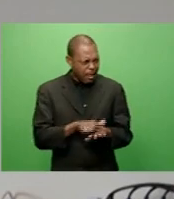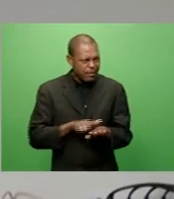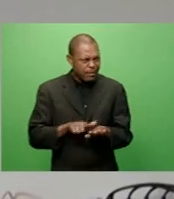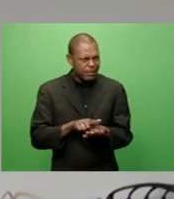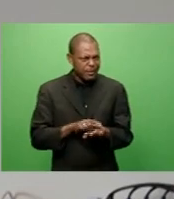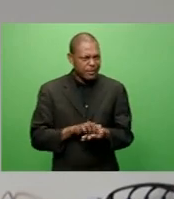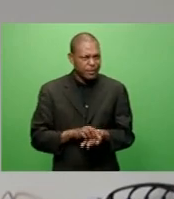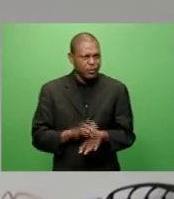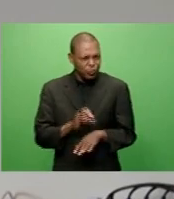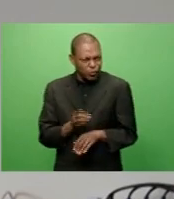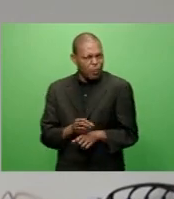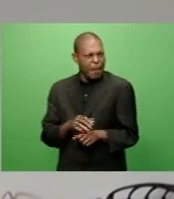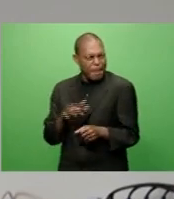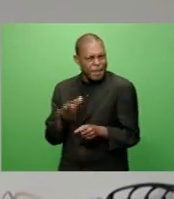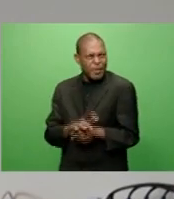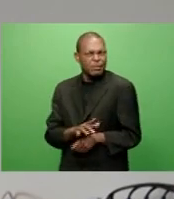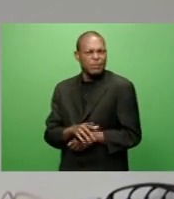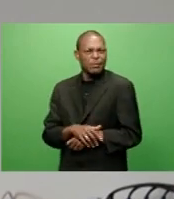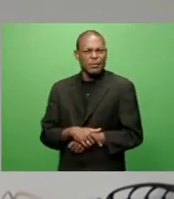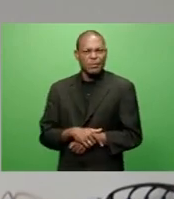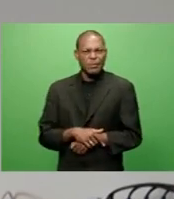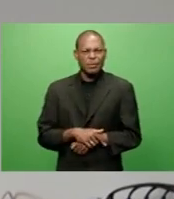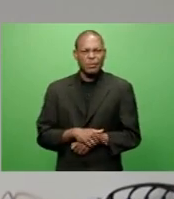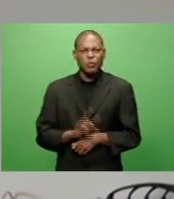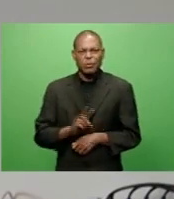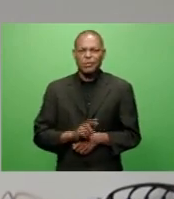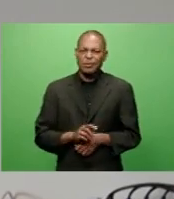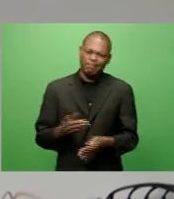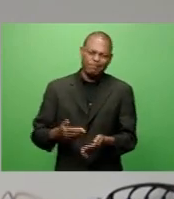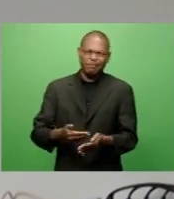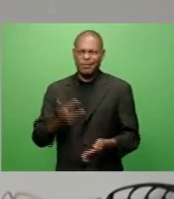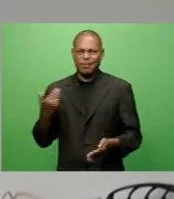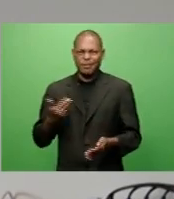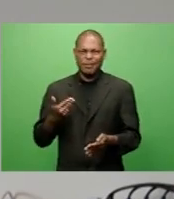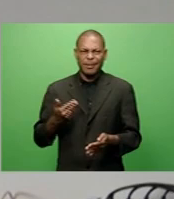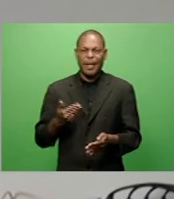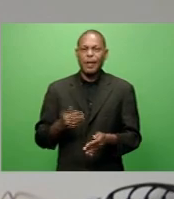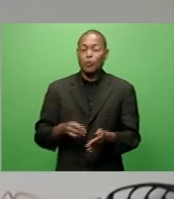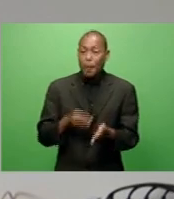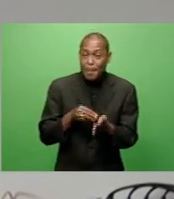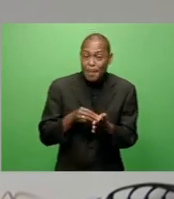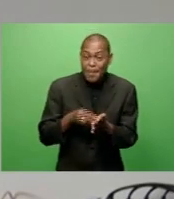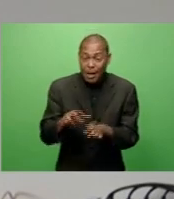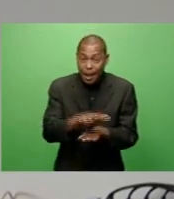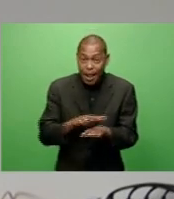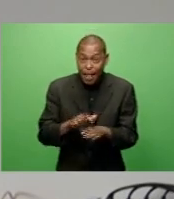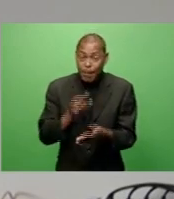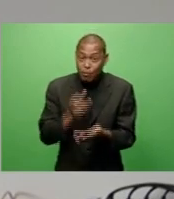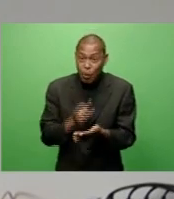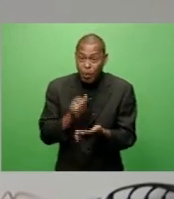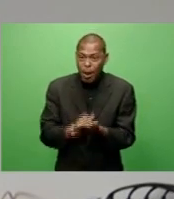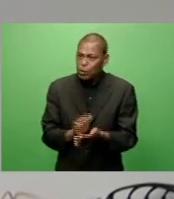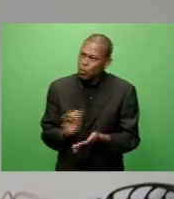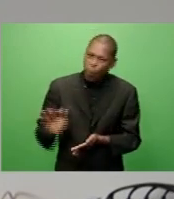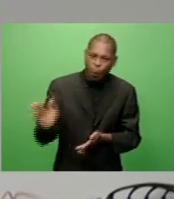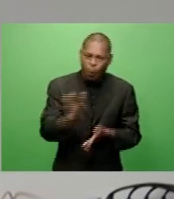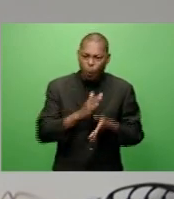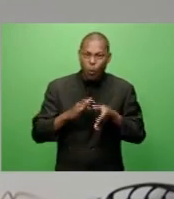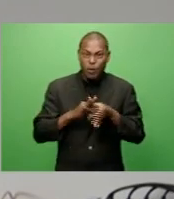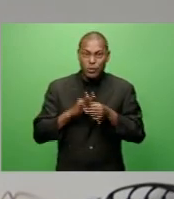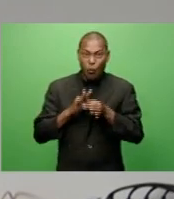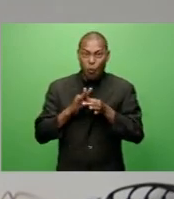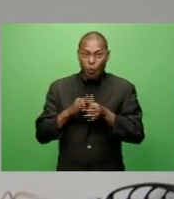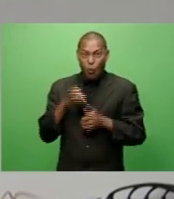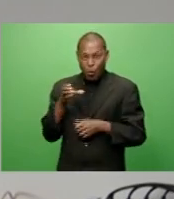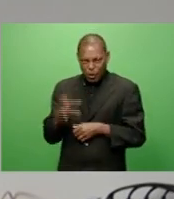what you call this, demarcate the land properly, and then get all the landowners who say that it's their